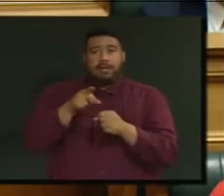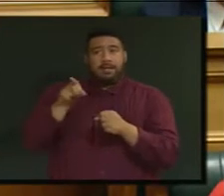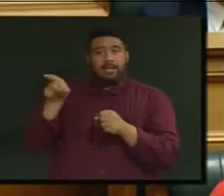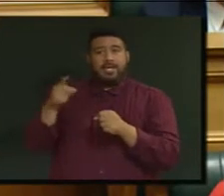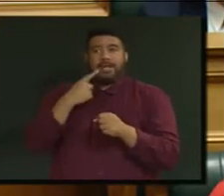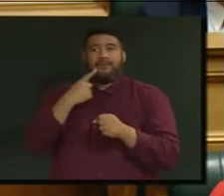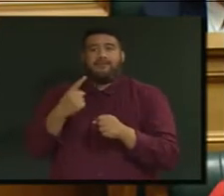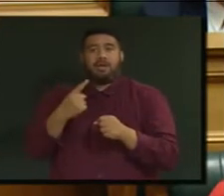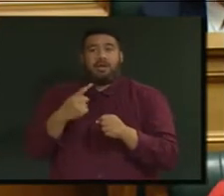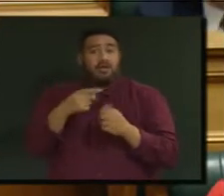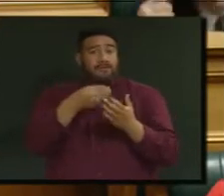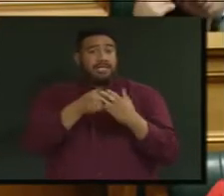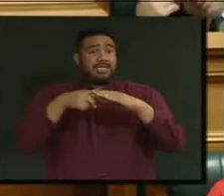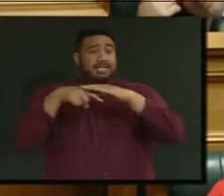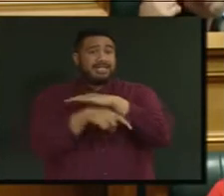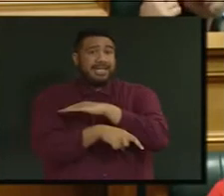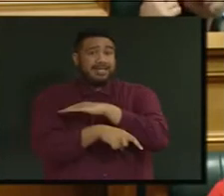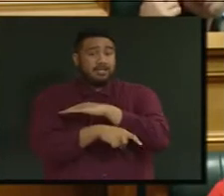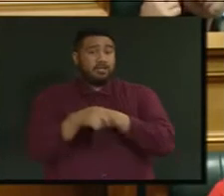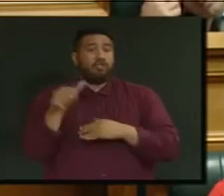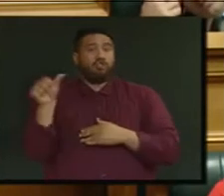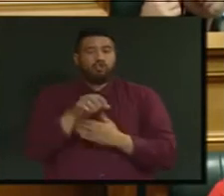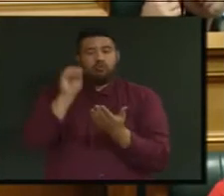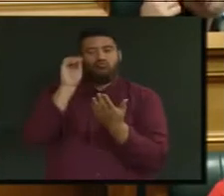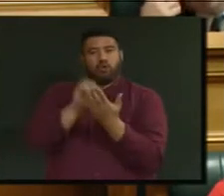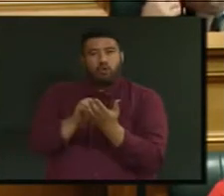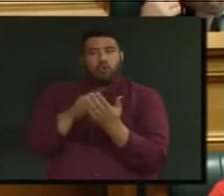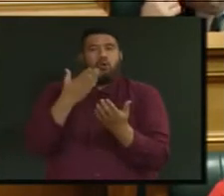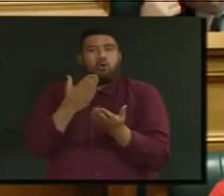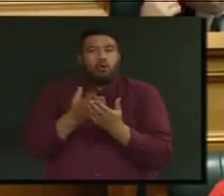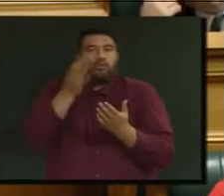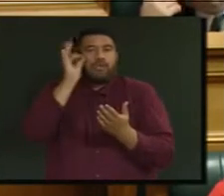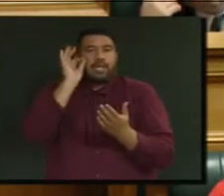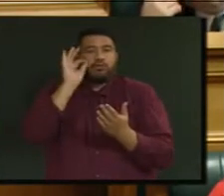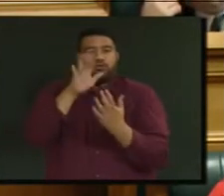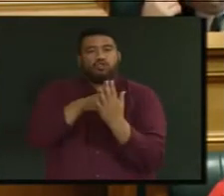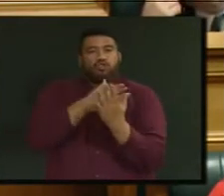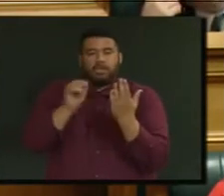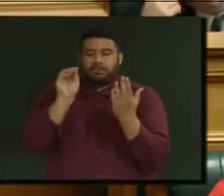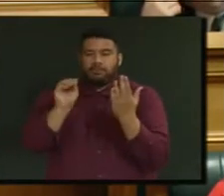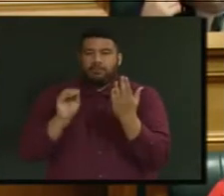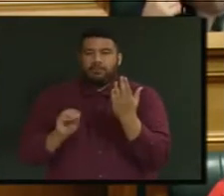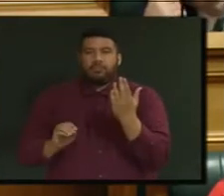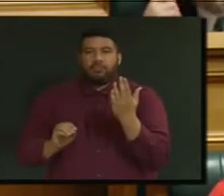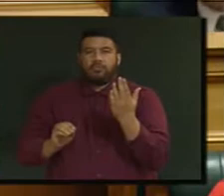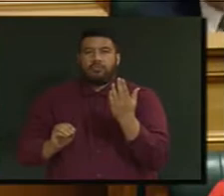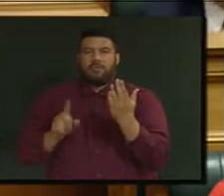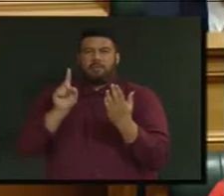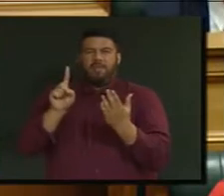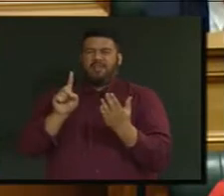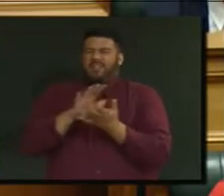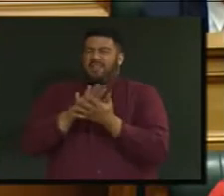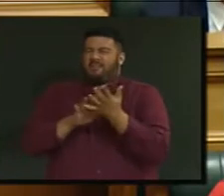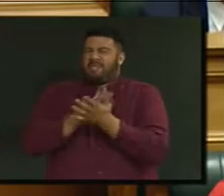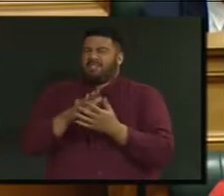from the fund should be recorded on the Council's balance sheet, thus making redundant the very reason